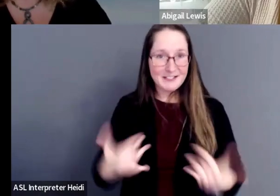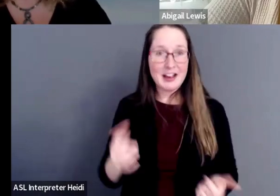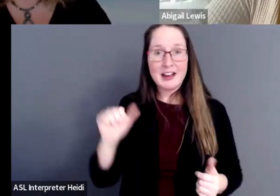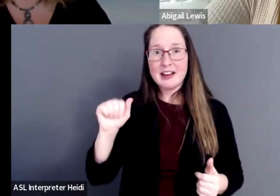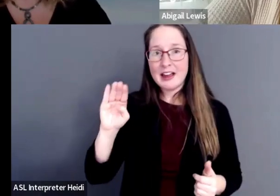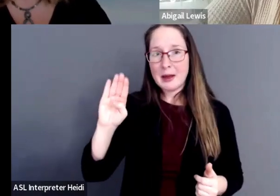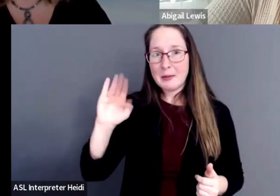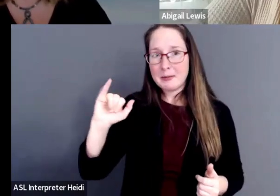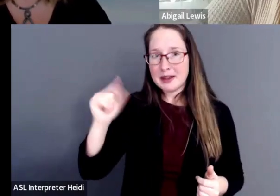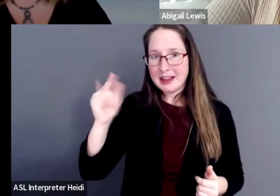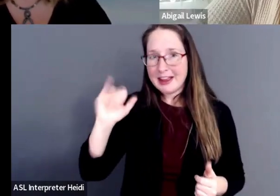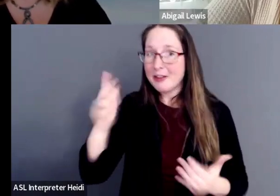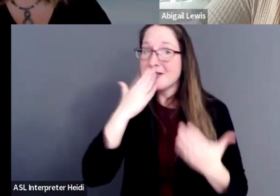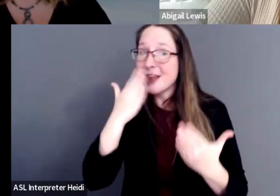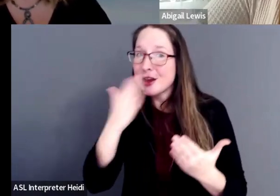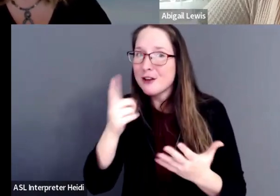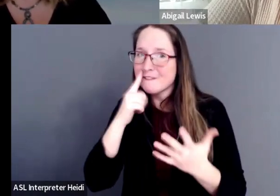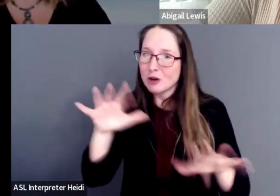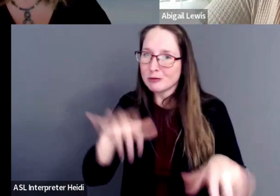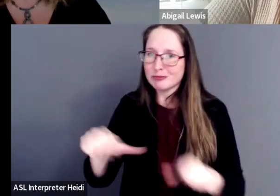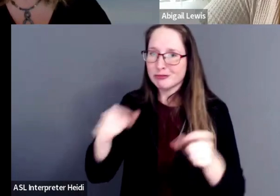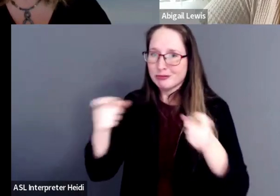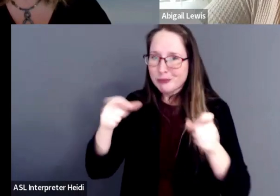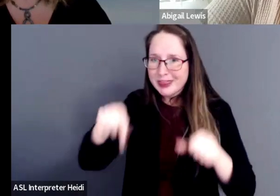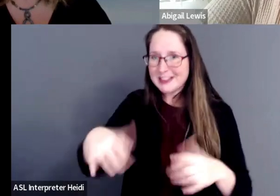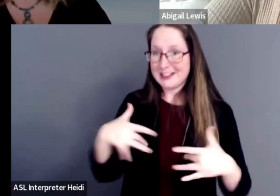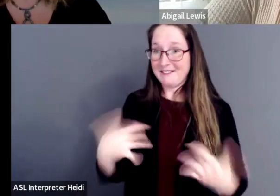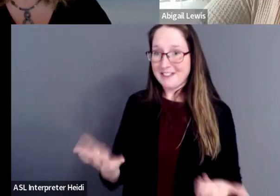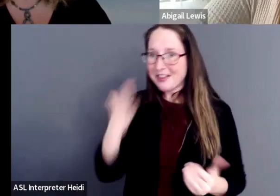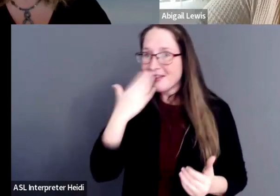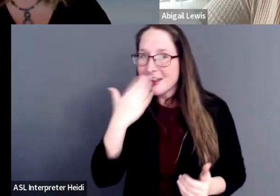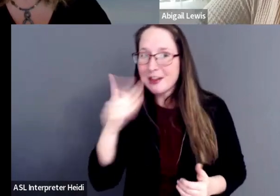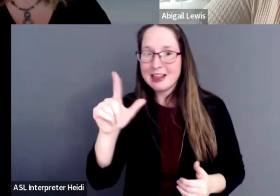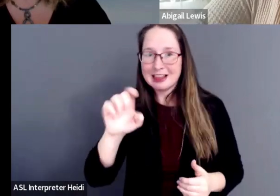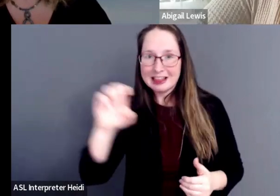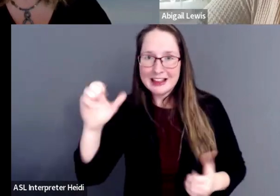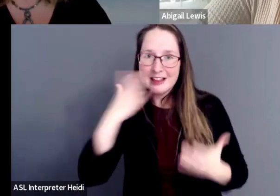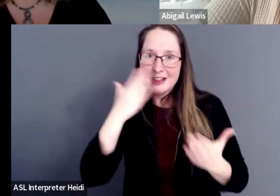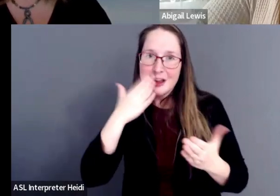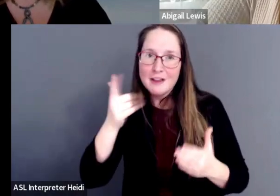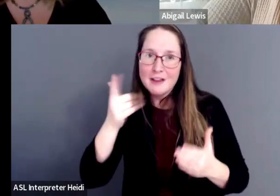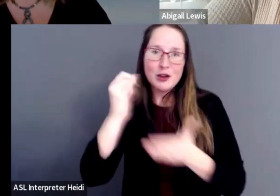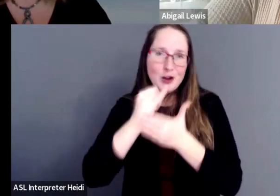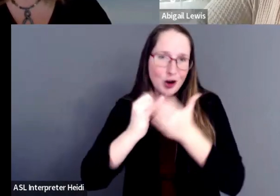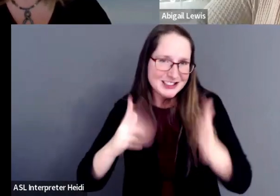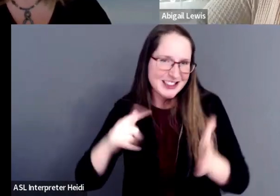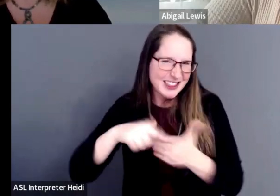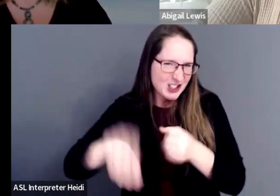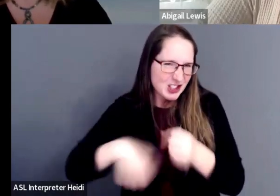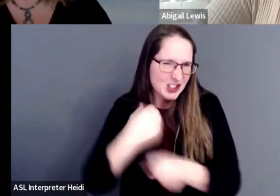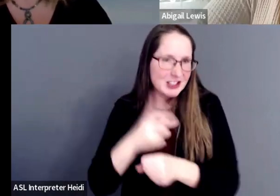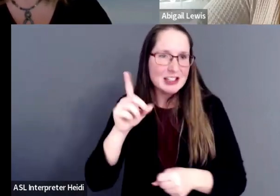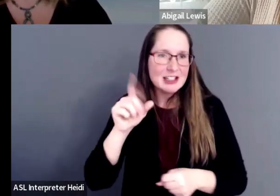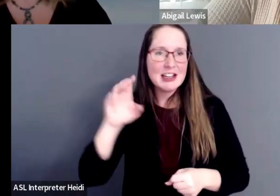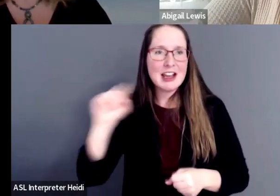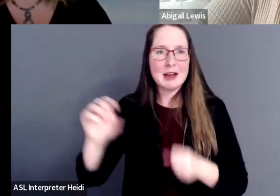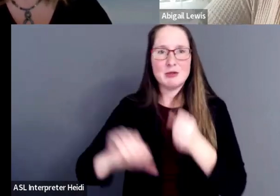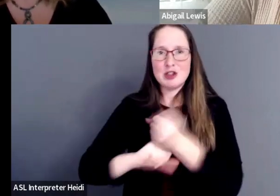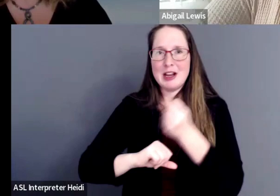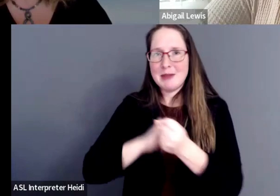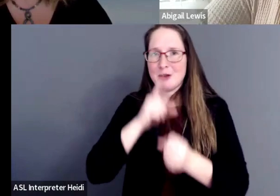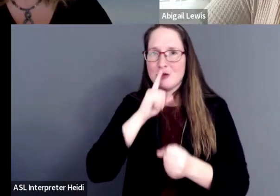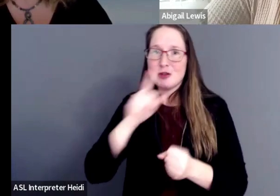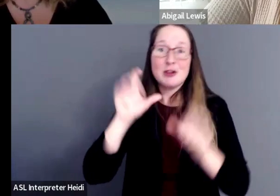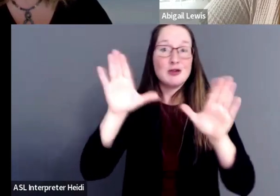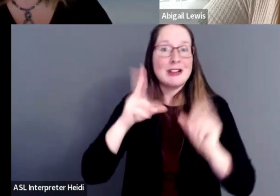thank you so much for moderating this event as well. Lee, as well, thank you so much for being the artist for this year's DDM campaign. It's been a pleasure to